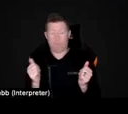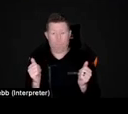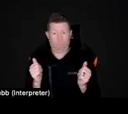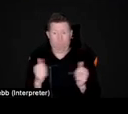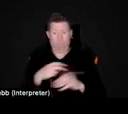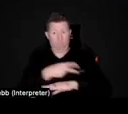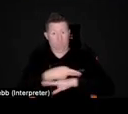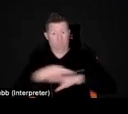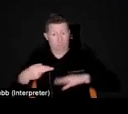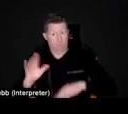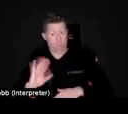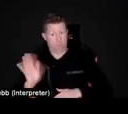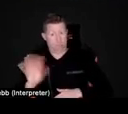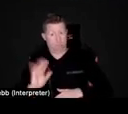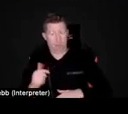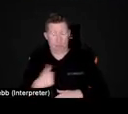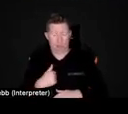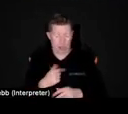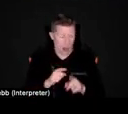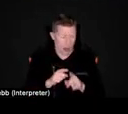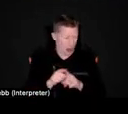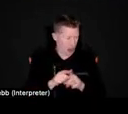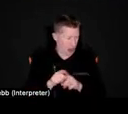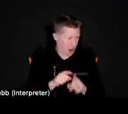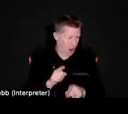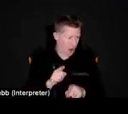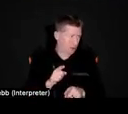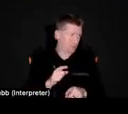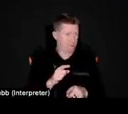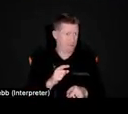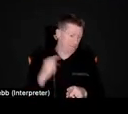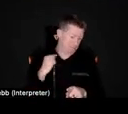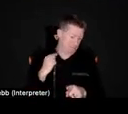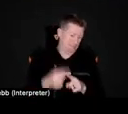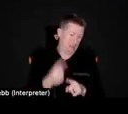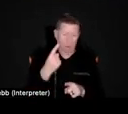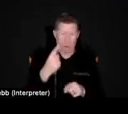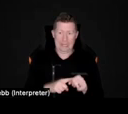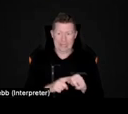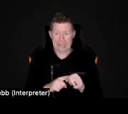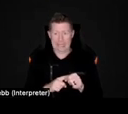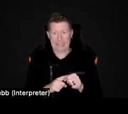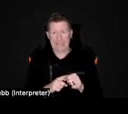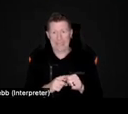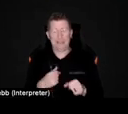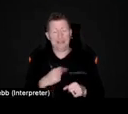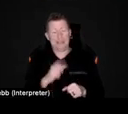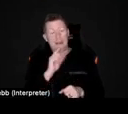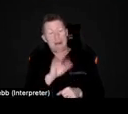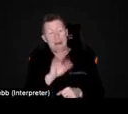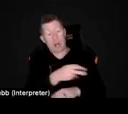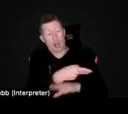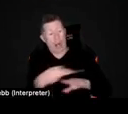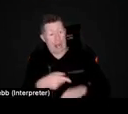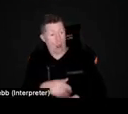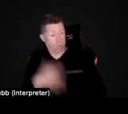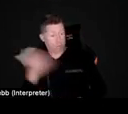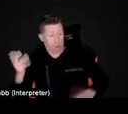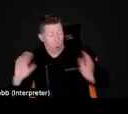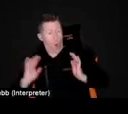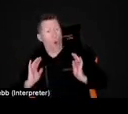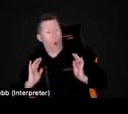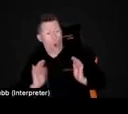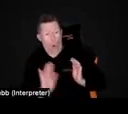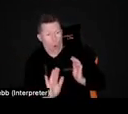I've started to learn this in the last, in this, in the last 12 months. So sometimes, um, lying down is actually not their best postural